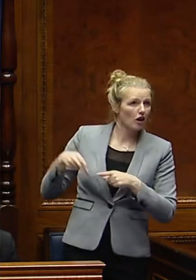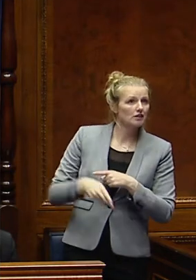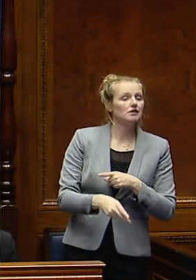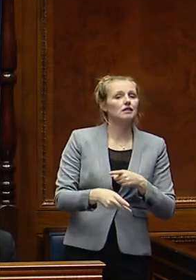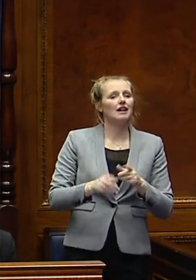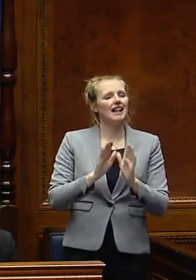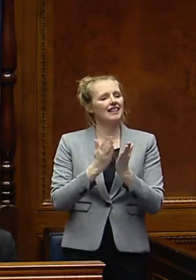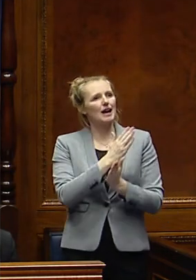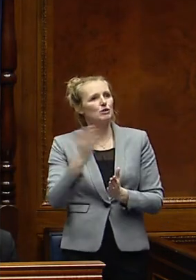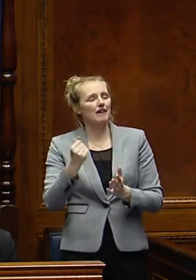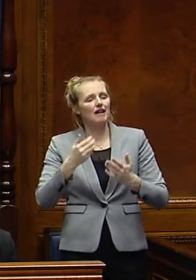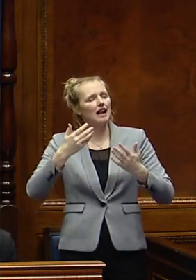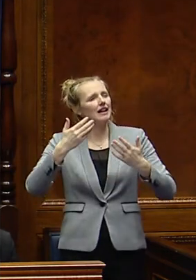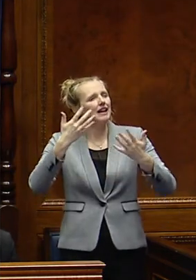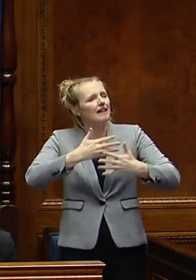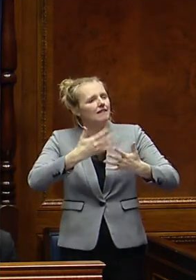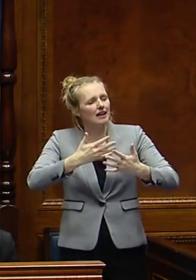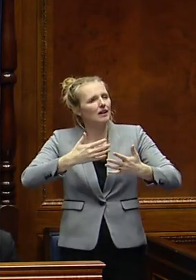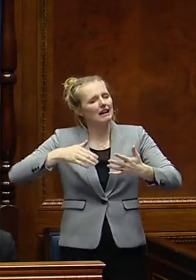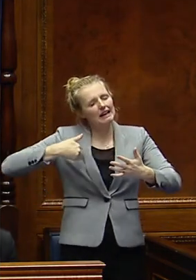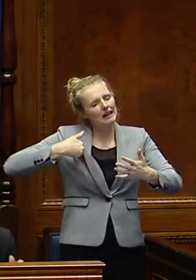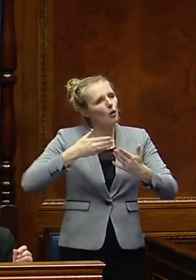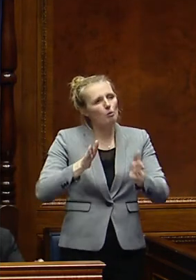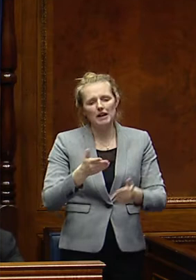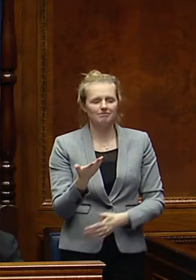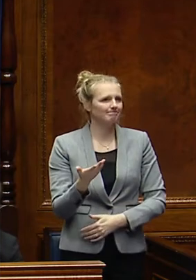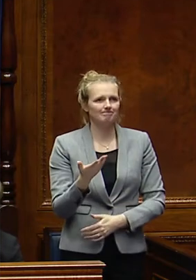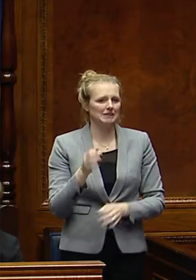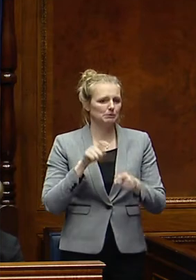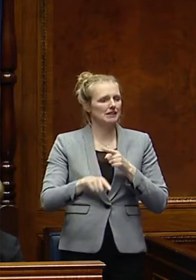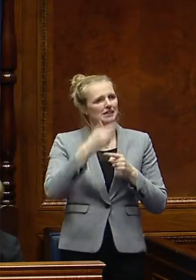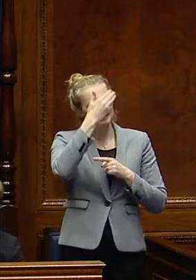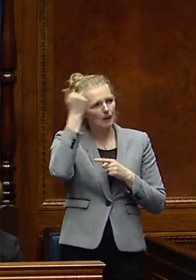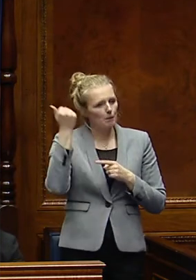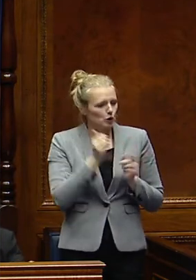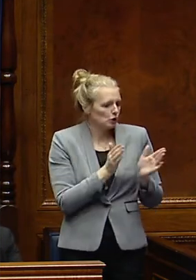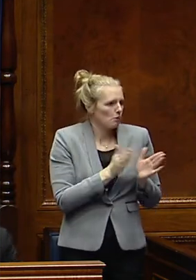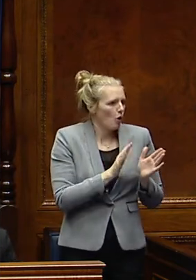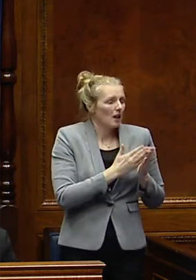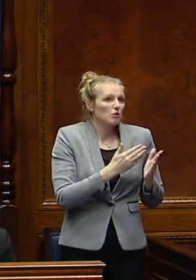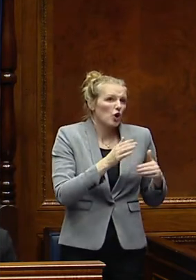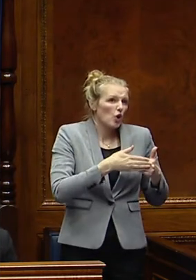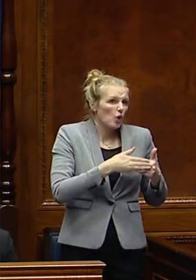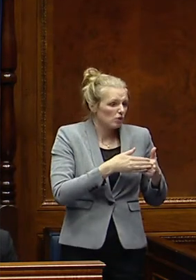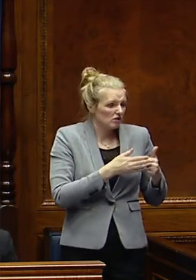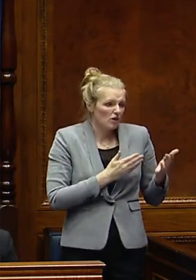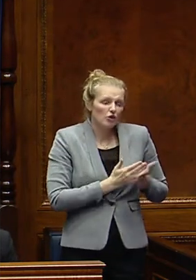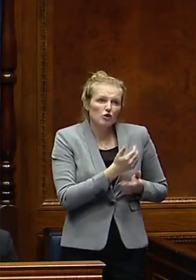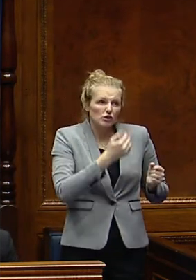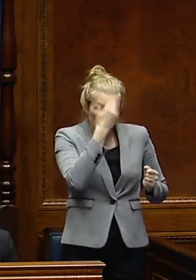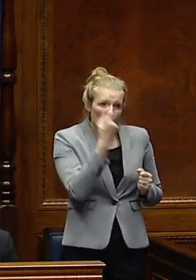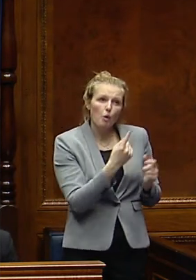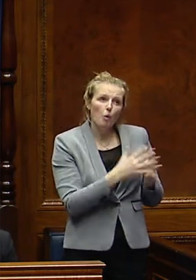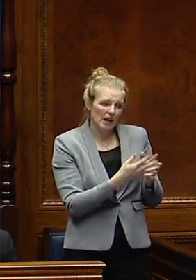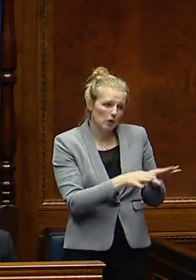provided late-night opening over the summer period in July and August. Some smaller libraries closed for a week during the summer period.